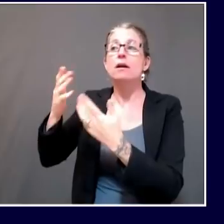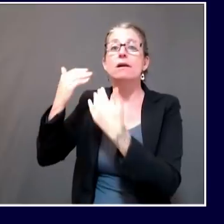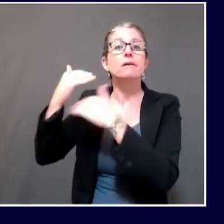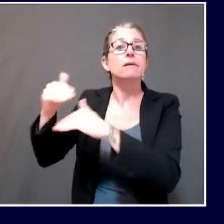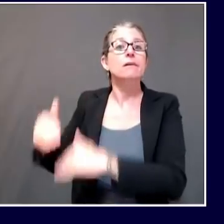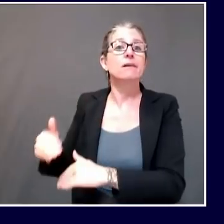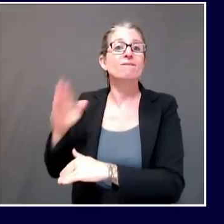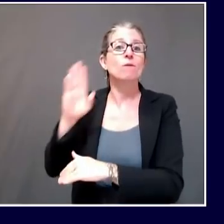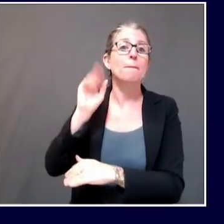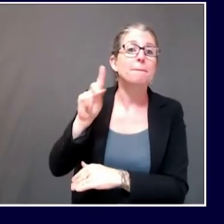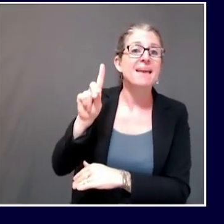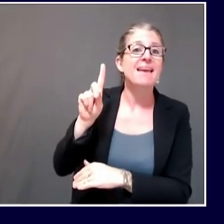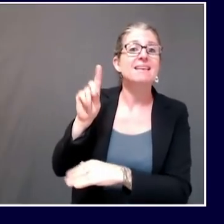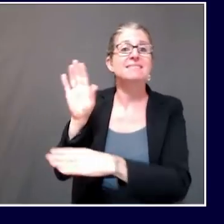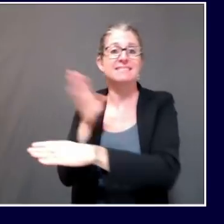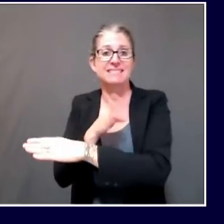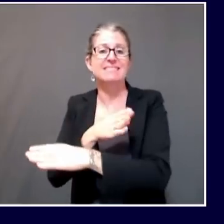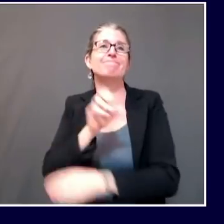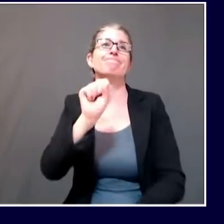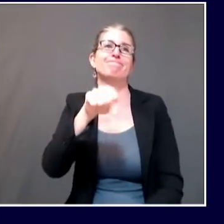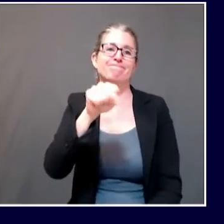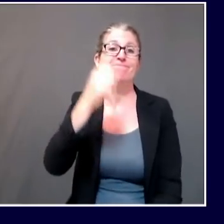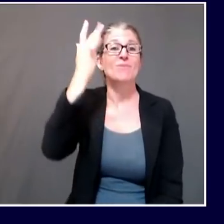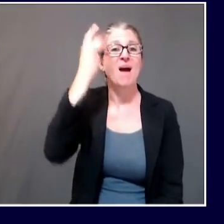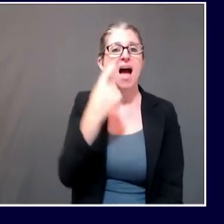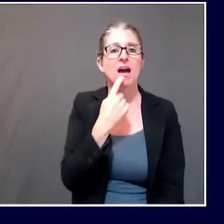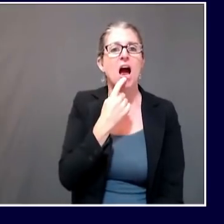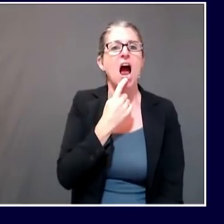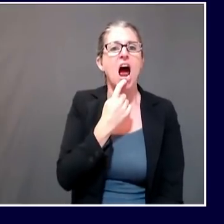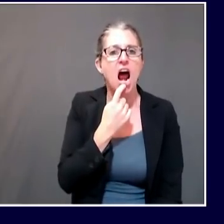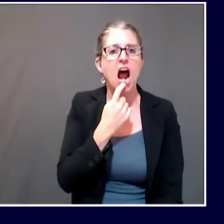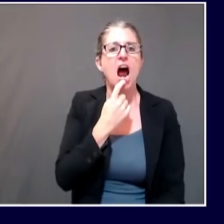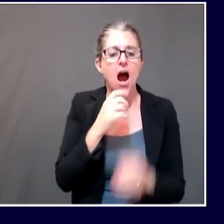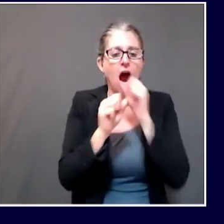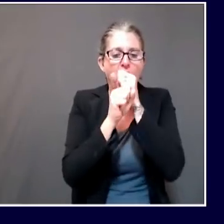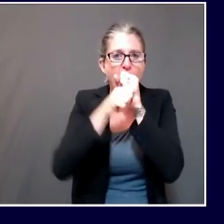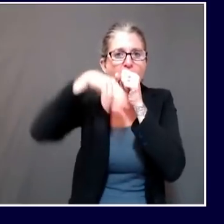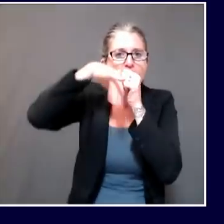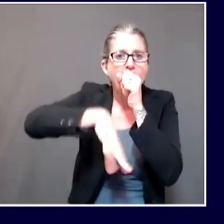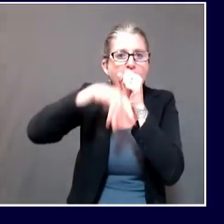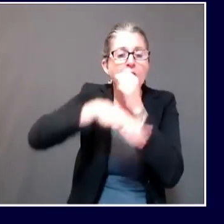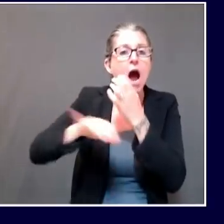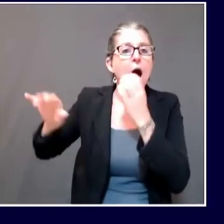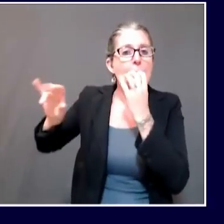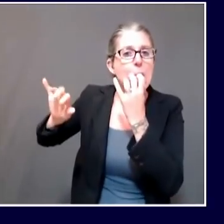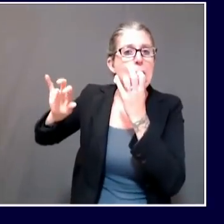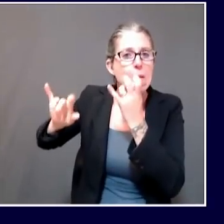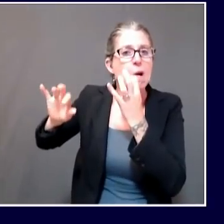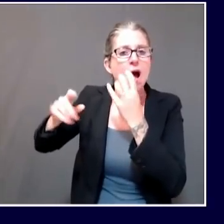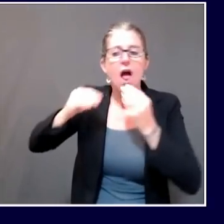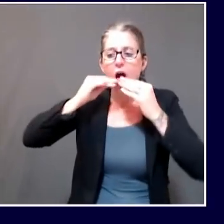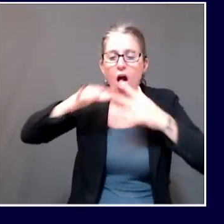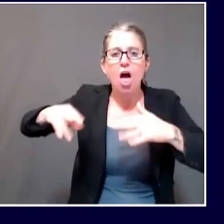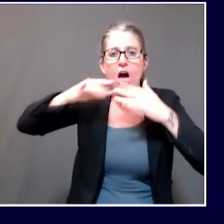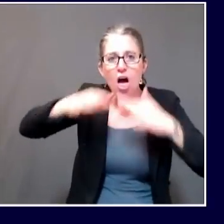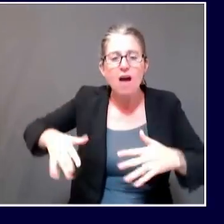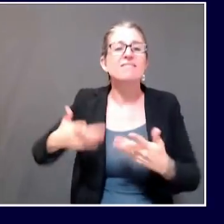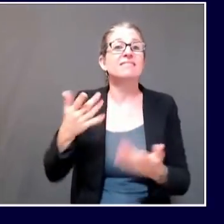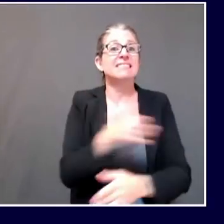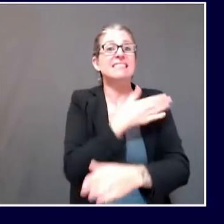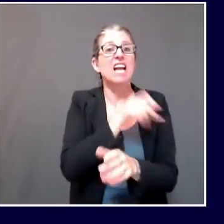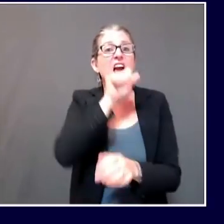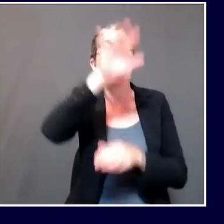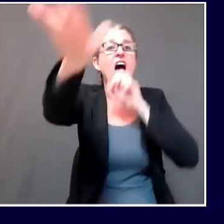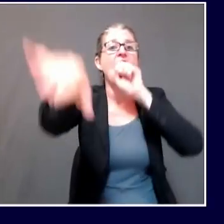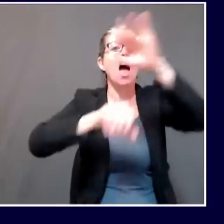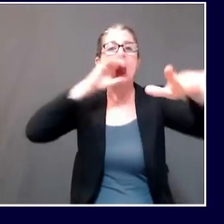That same guidance document does have limits on physical education classes, which are mandatory for all children. It includes